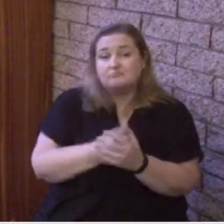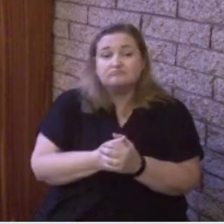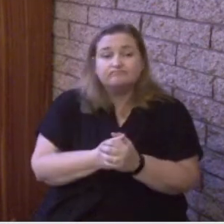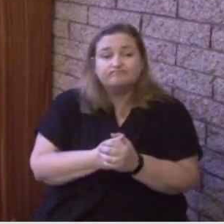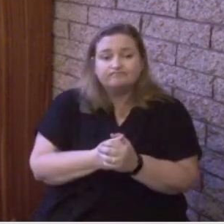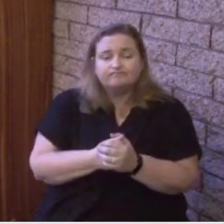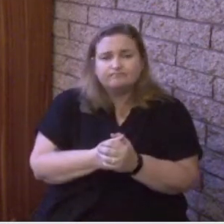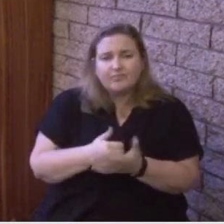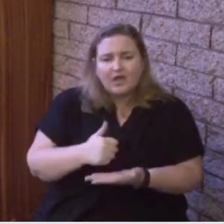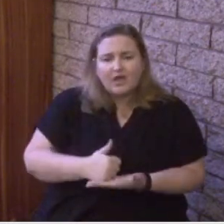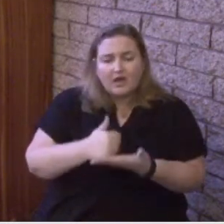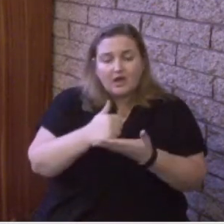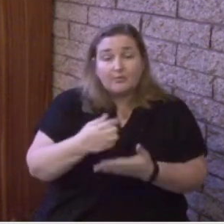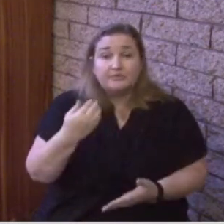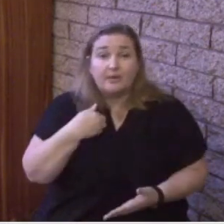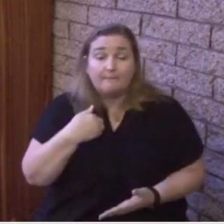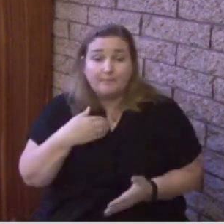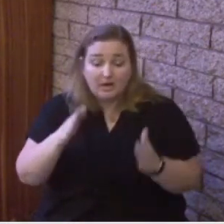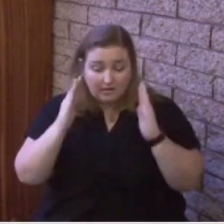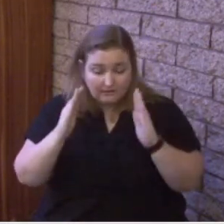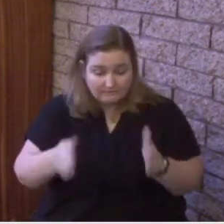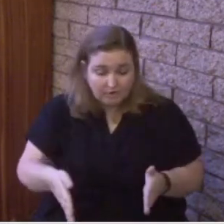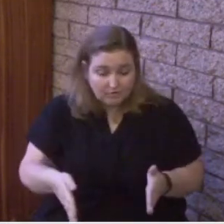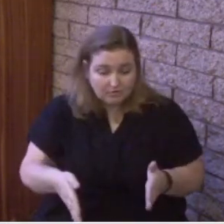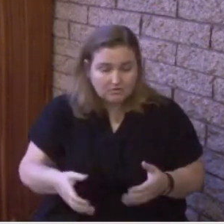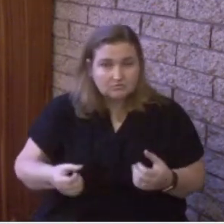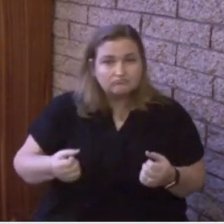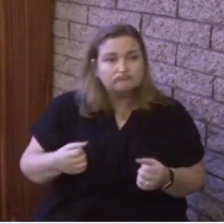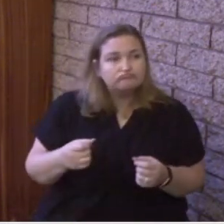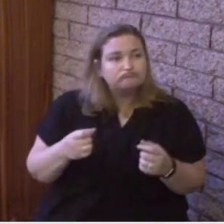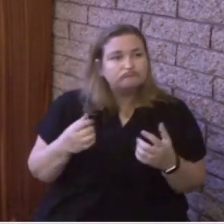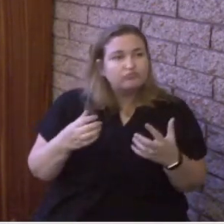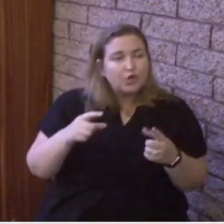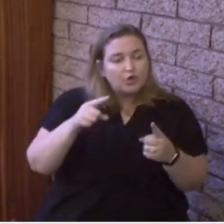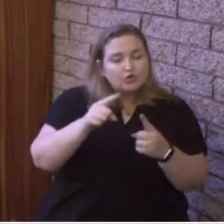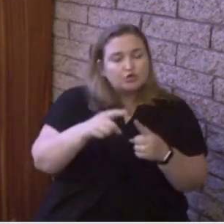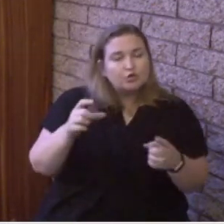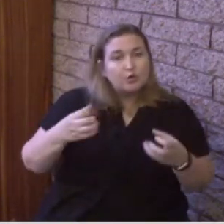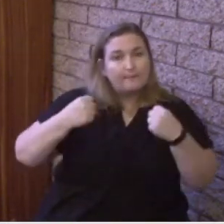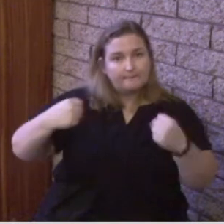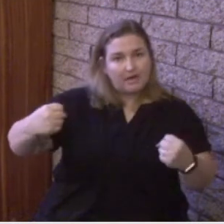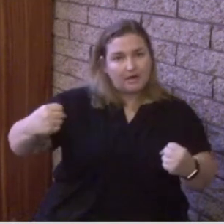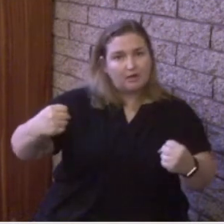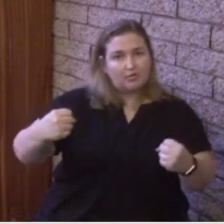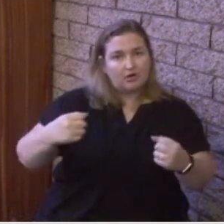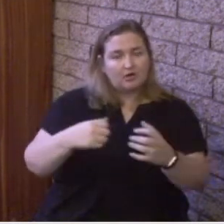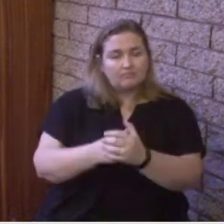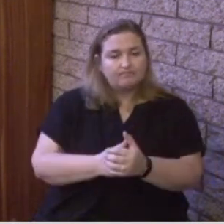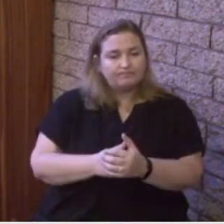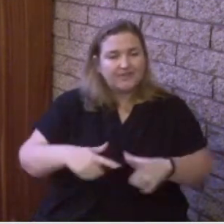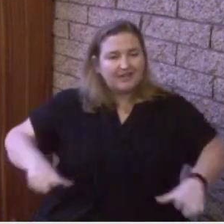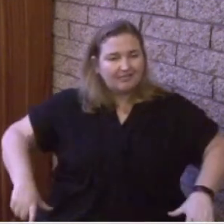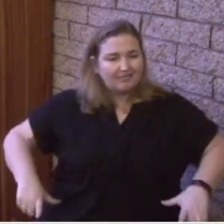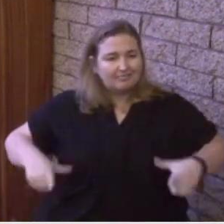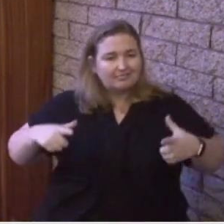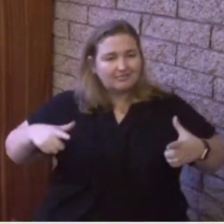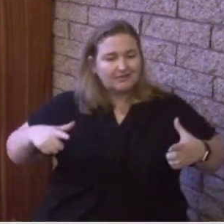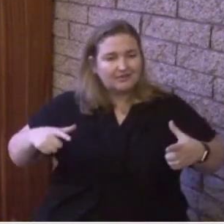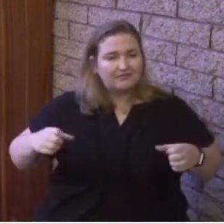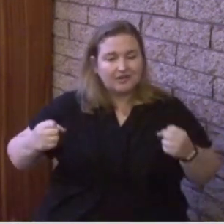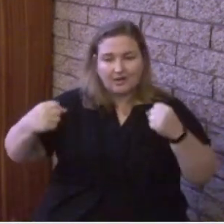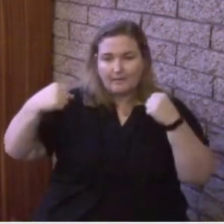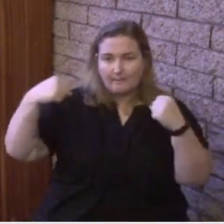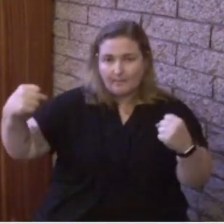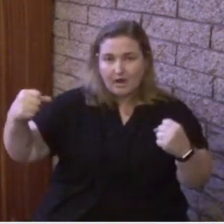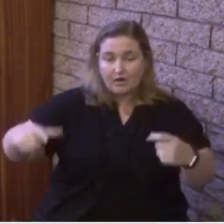the power and the goal to live a life not to simply avoid sin but to be empowered by the Holy Spirit.